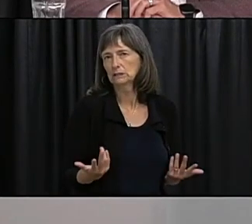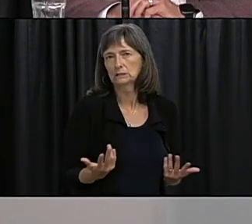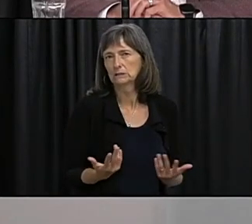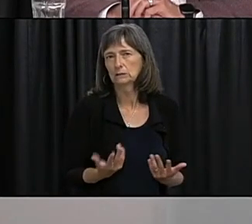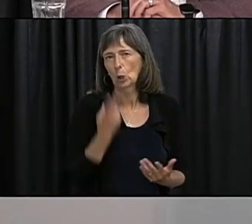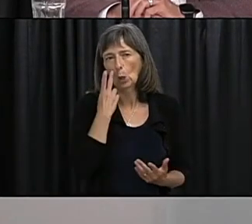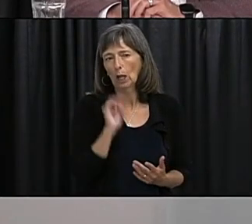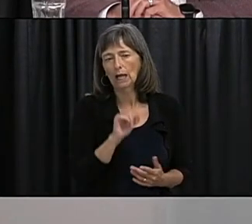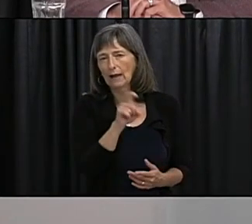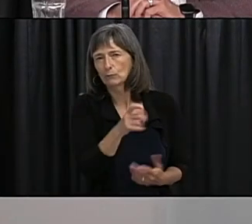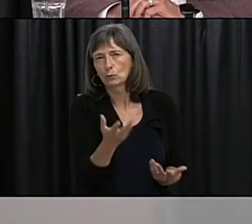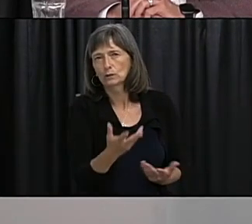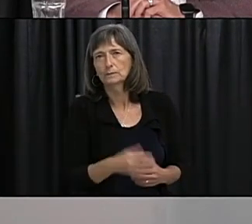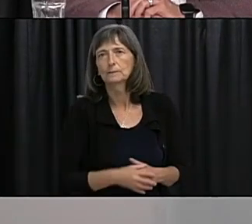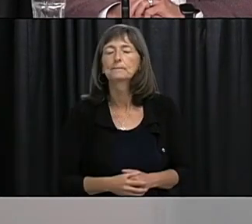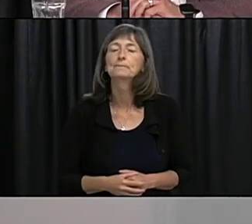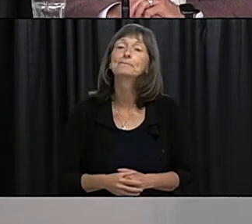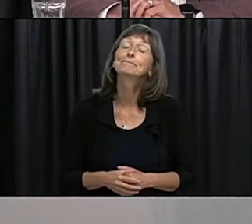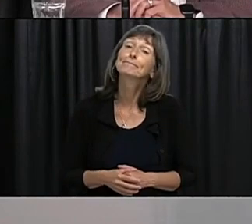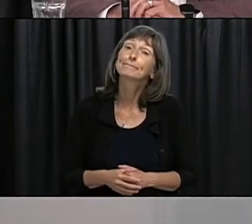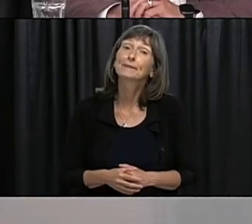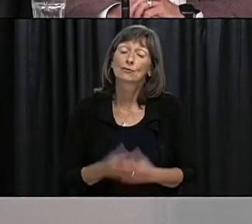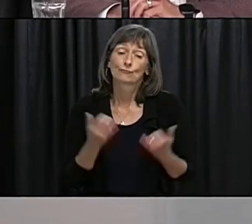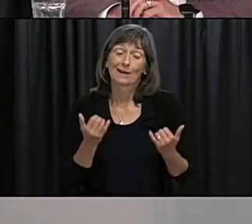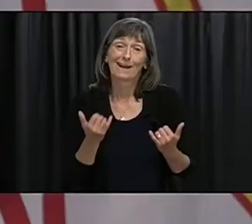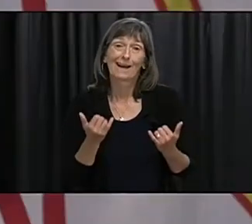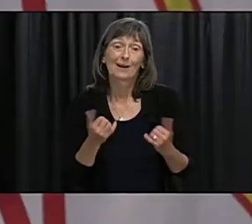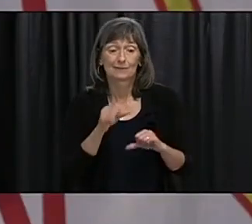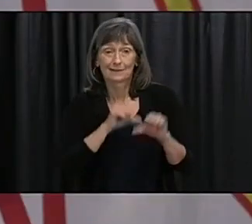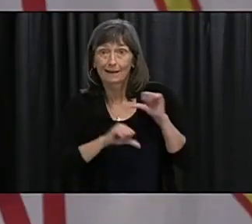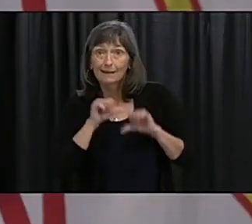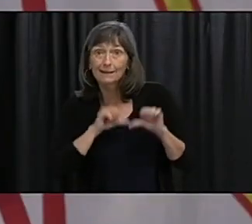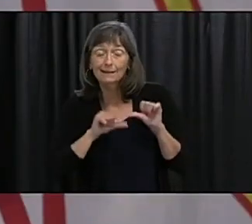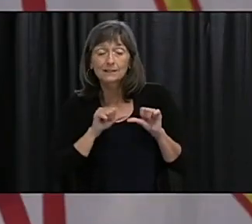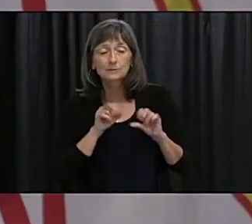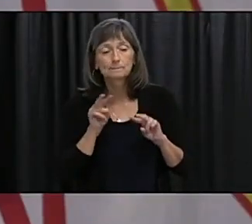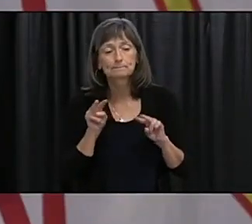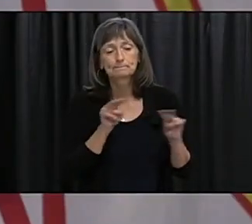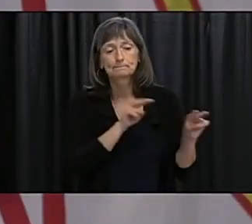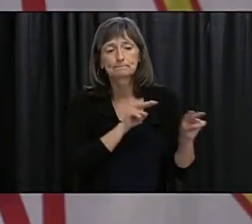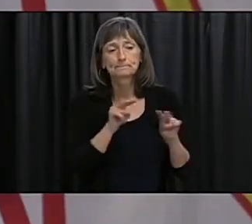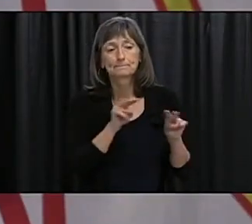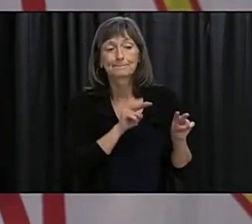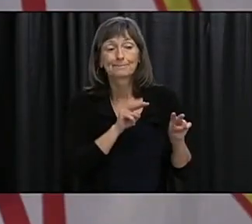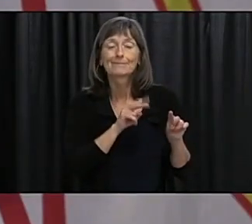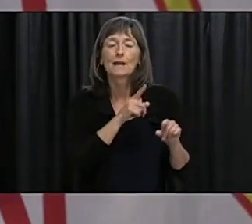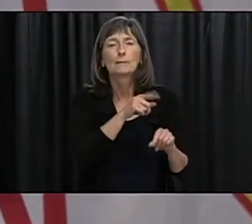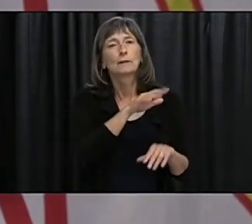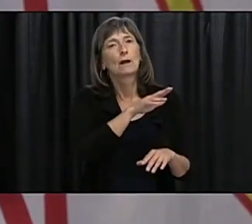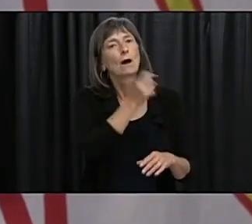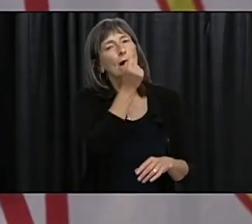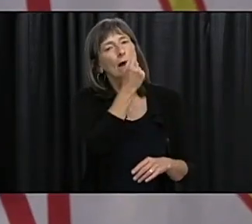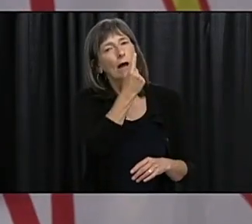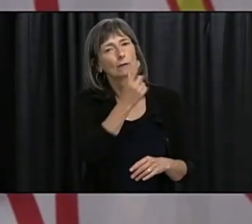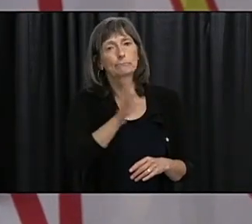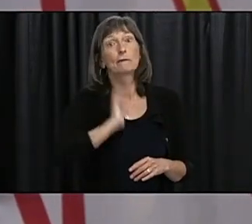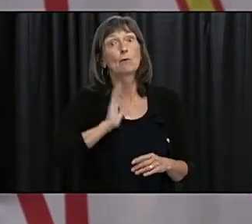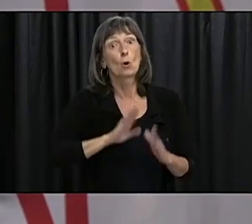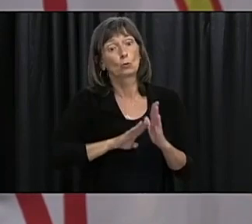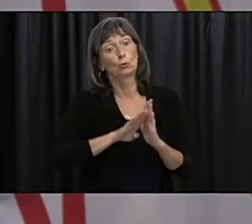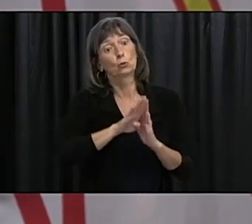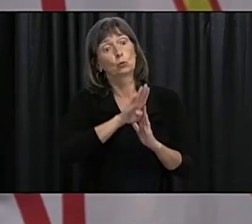I mean if we look at the situation the epidemiological situation at the moment compared to what it was at its peak obviously it's